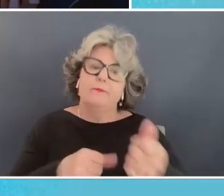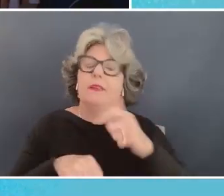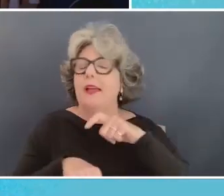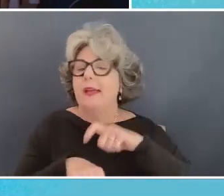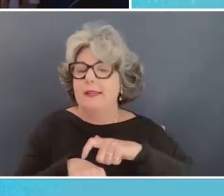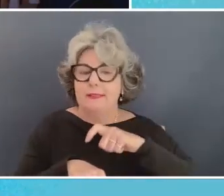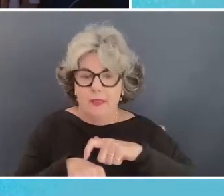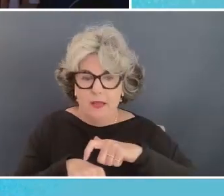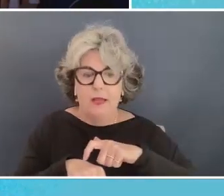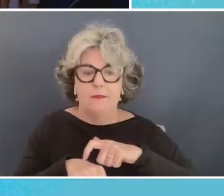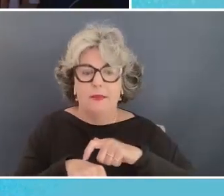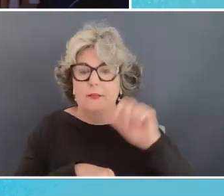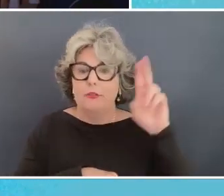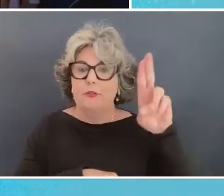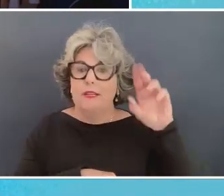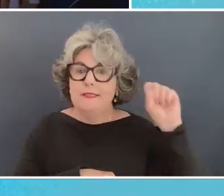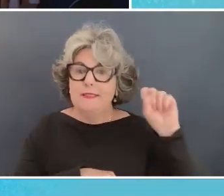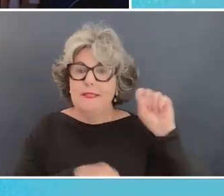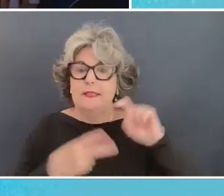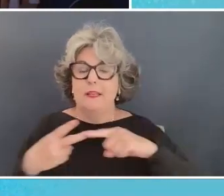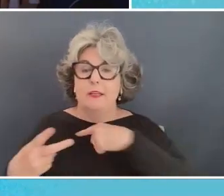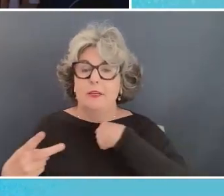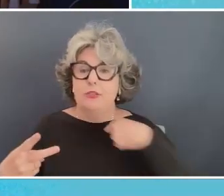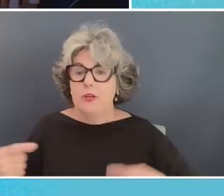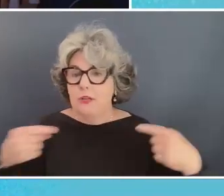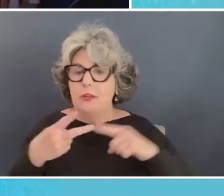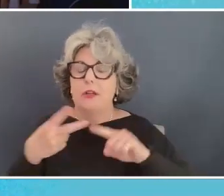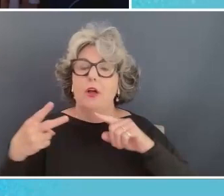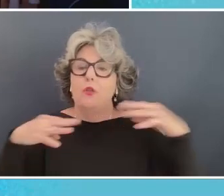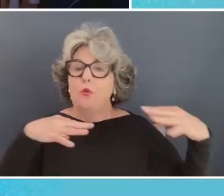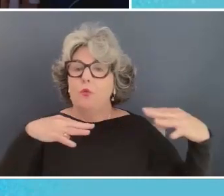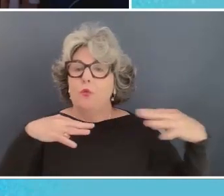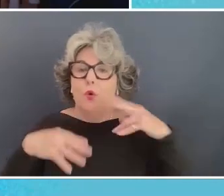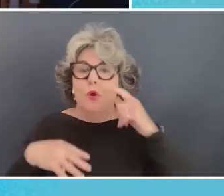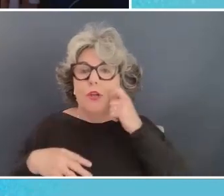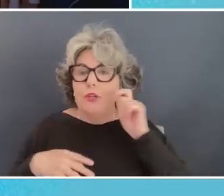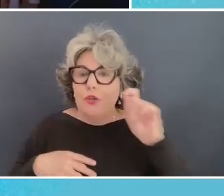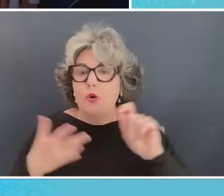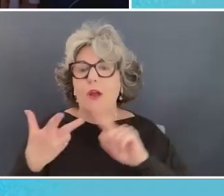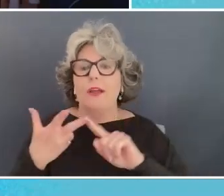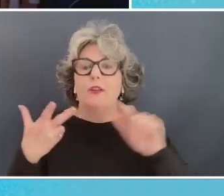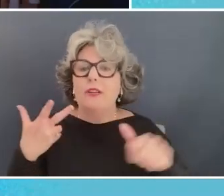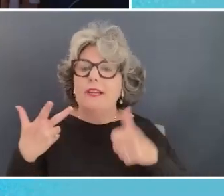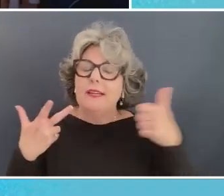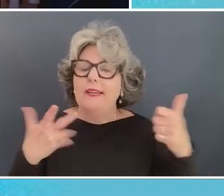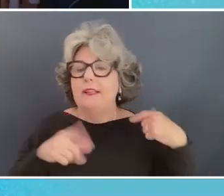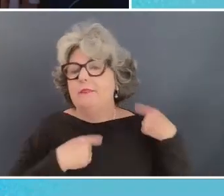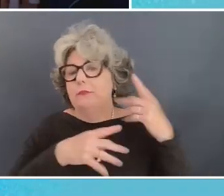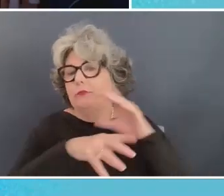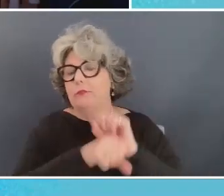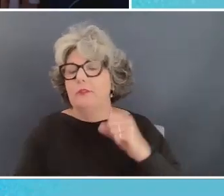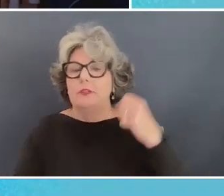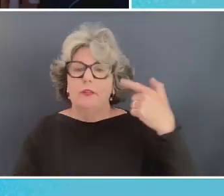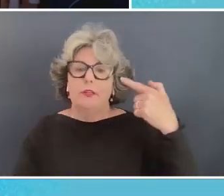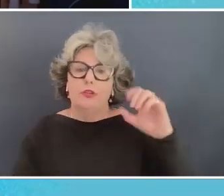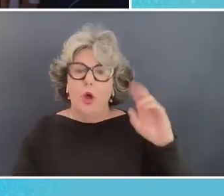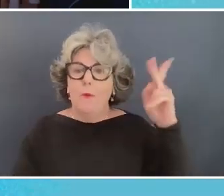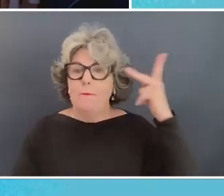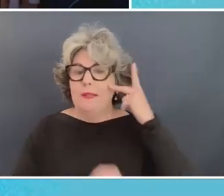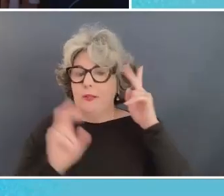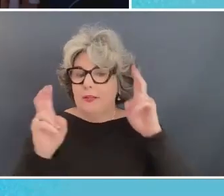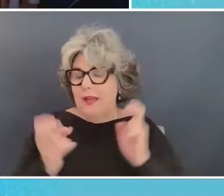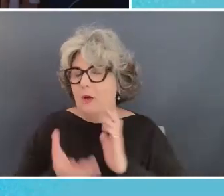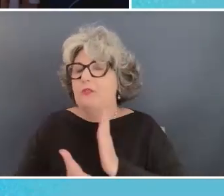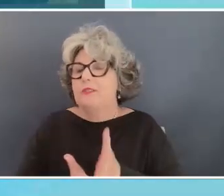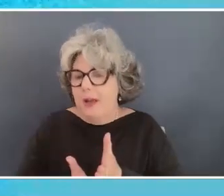as the u.s chinese rivalry the war in ukraine uh or any traditional geopolitical issues and i'll